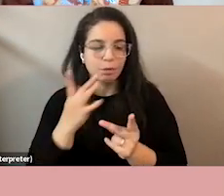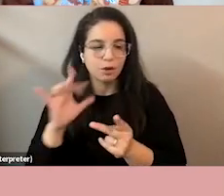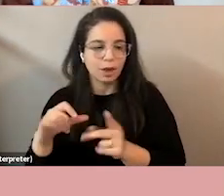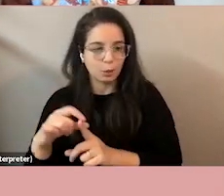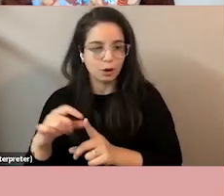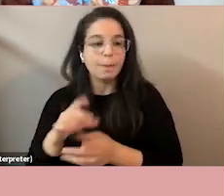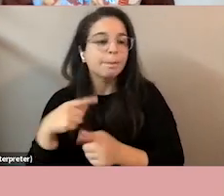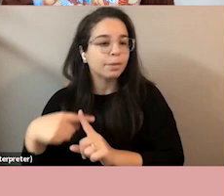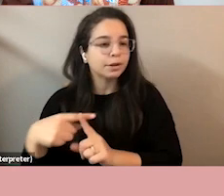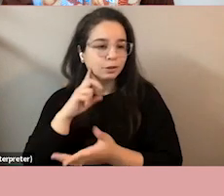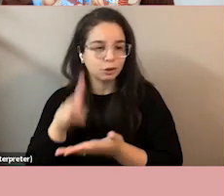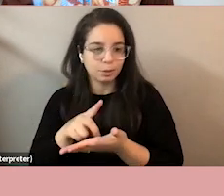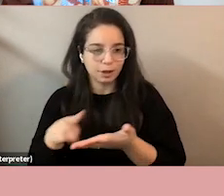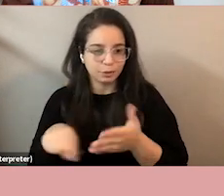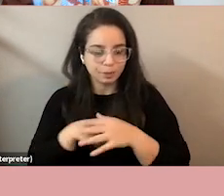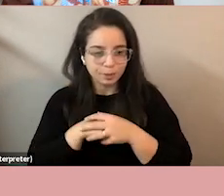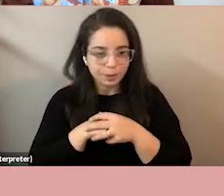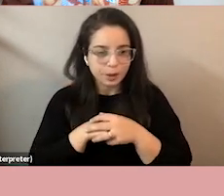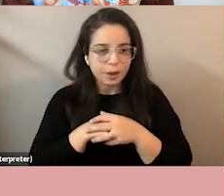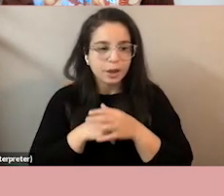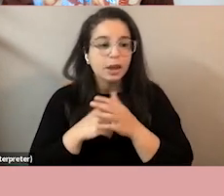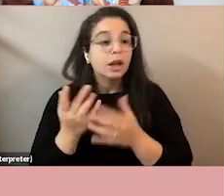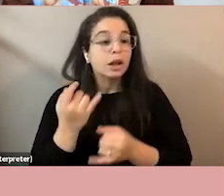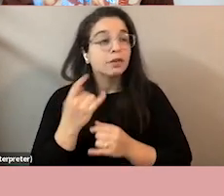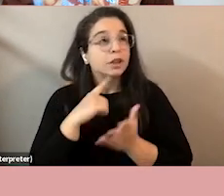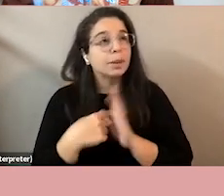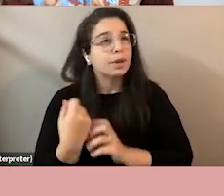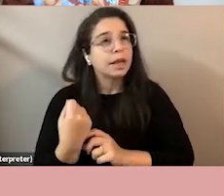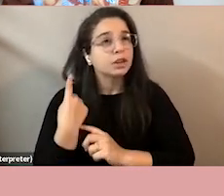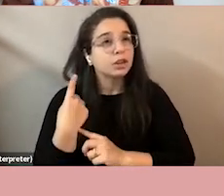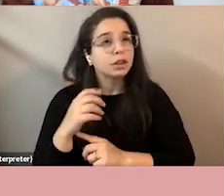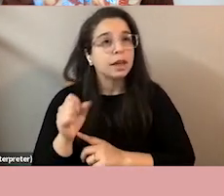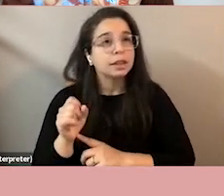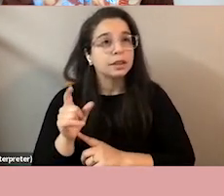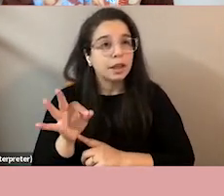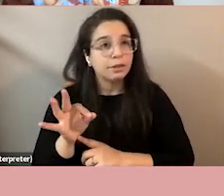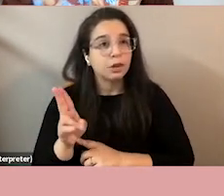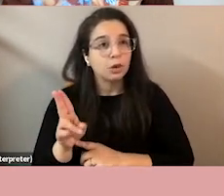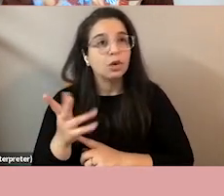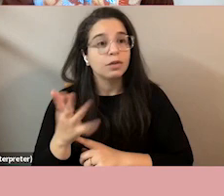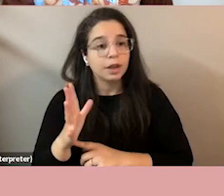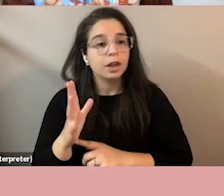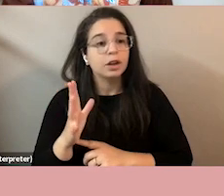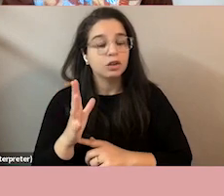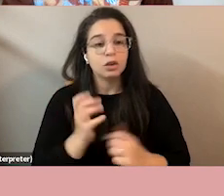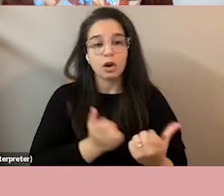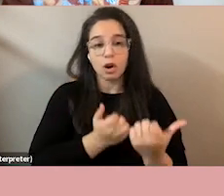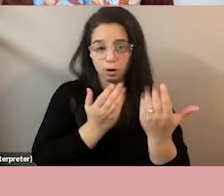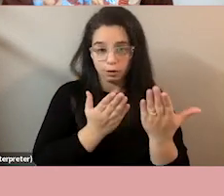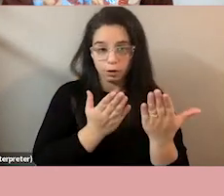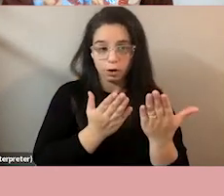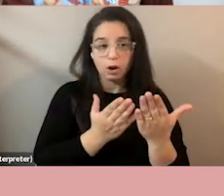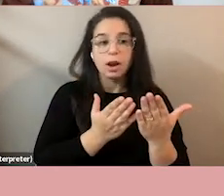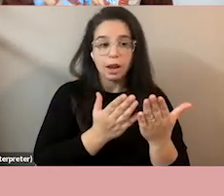so we we last year sfu passed a motion a senate motion to